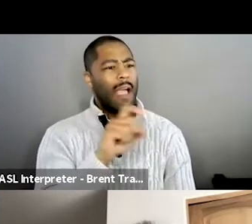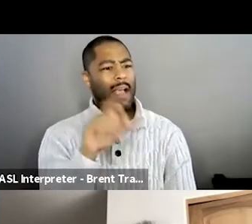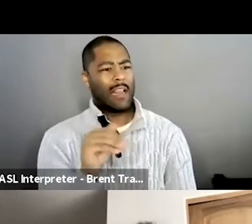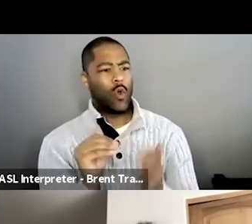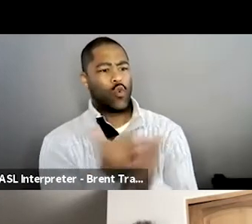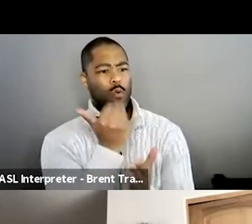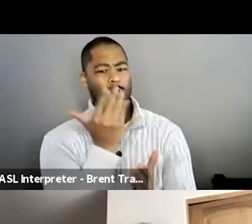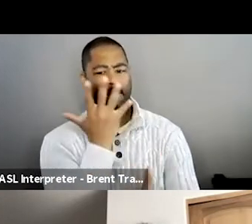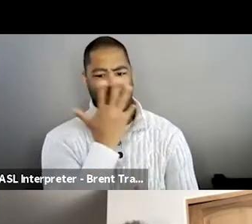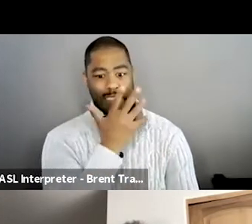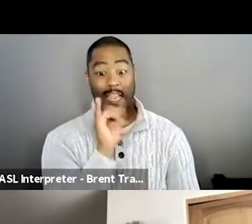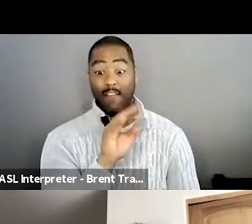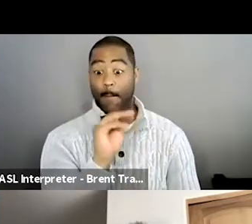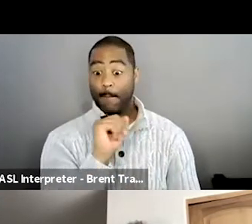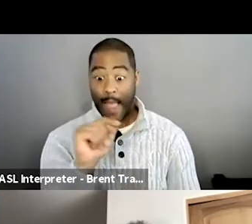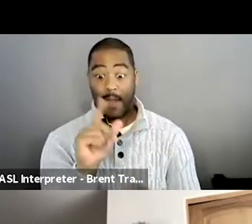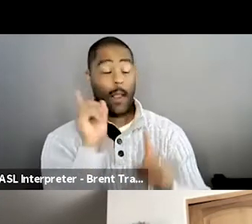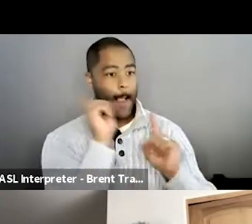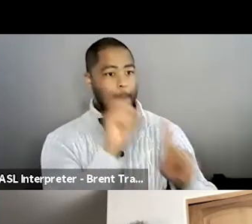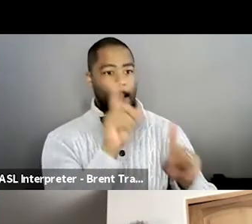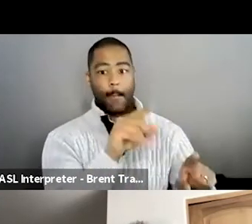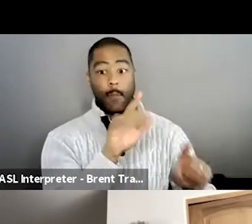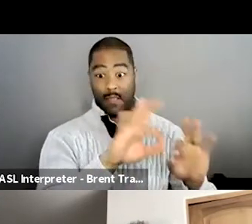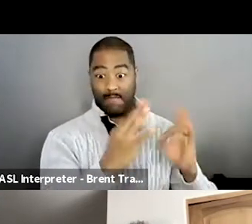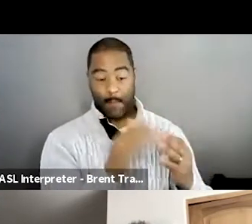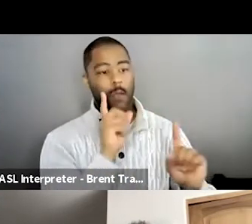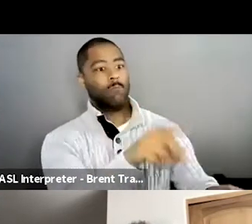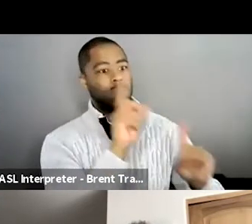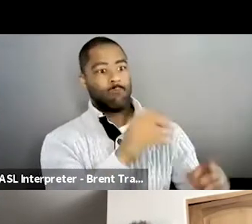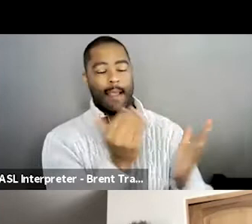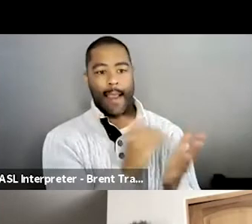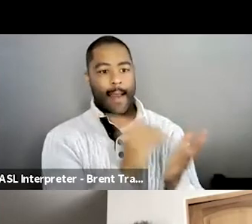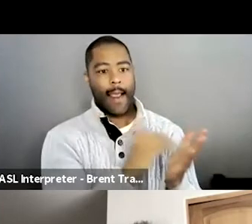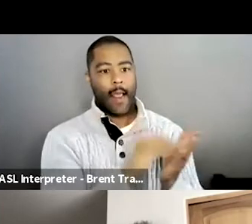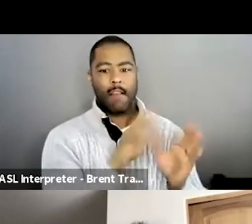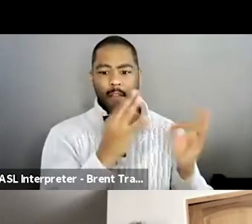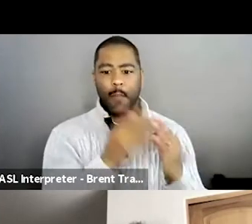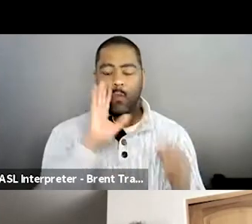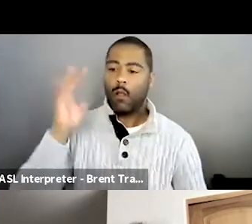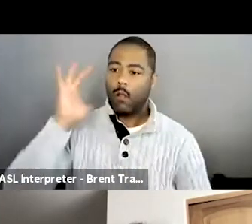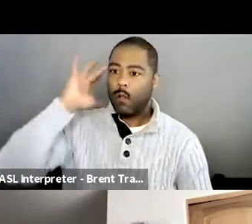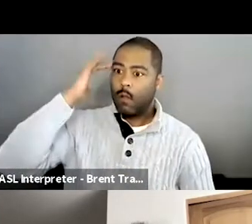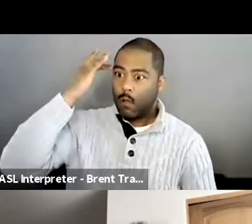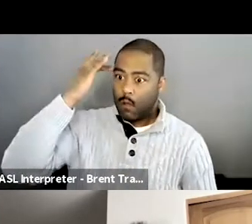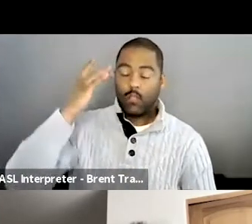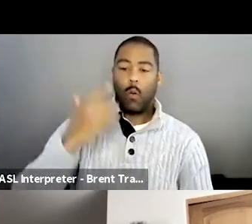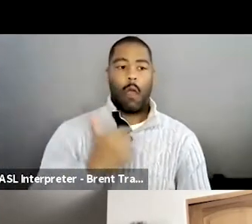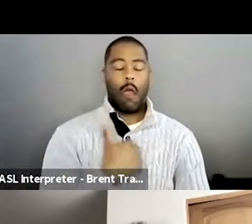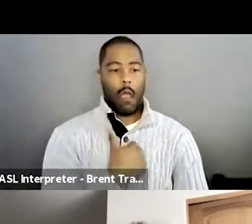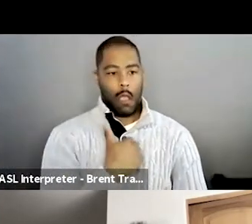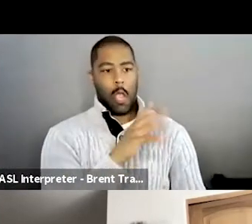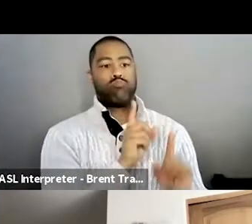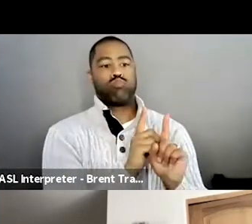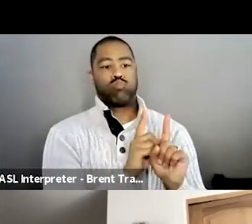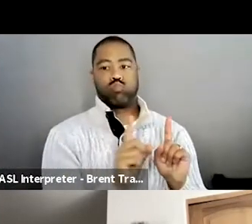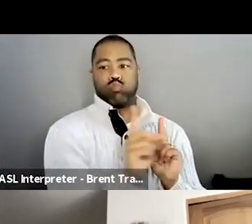if Matt kept going back there, that they were just going to be like, well, when's this coming out? When's this coming out? But putting my face in front of them, gave